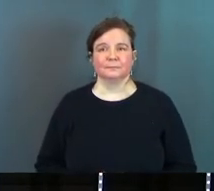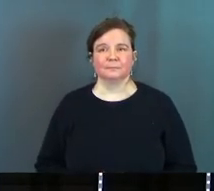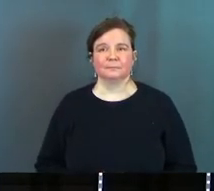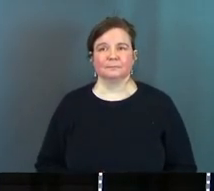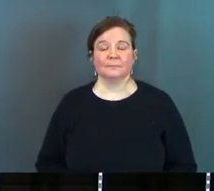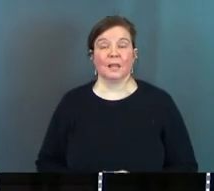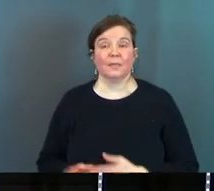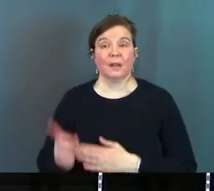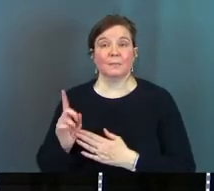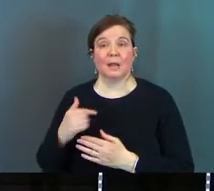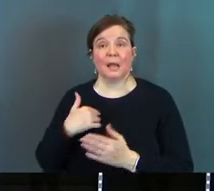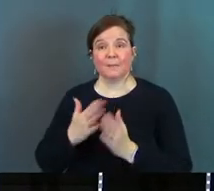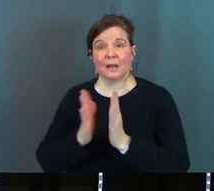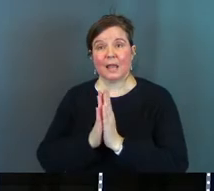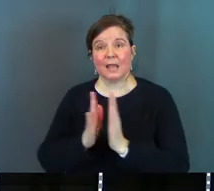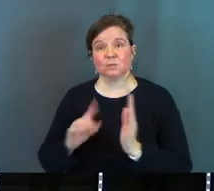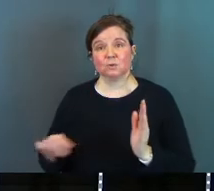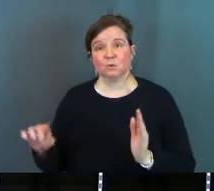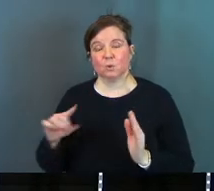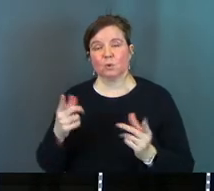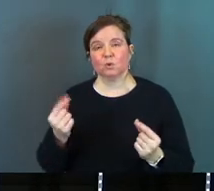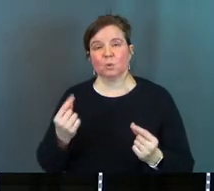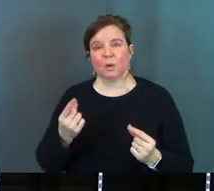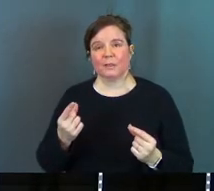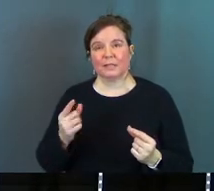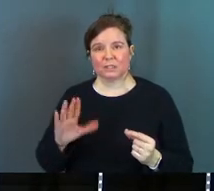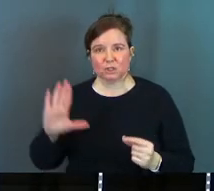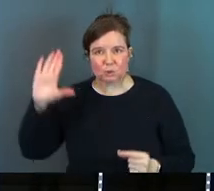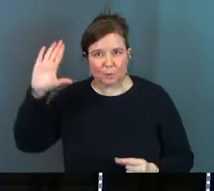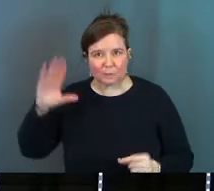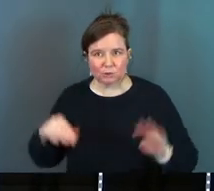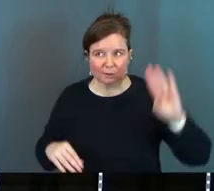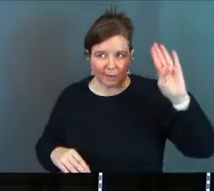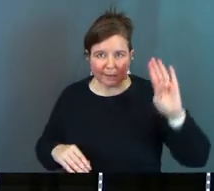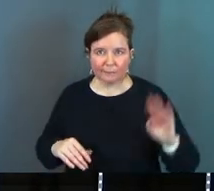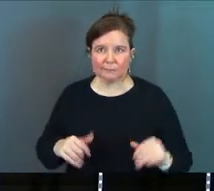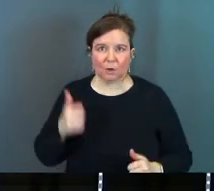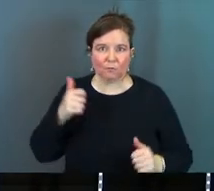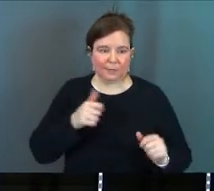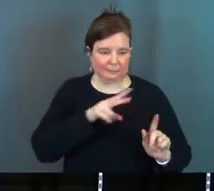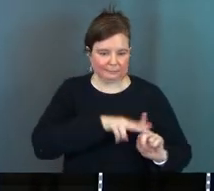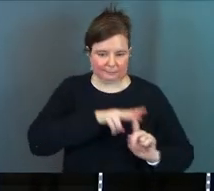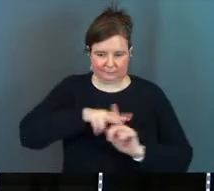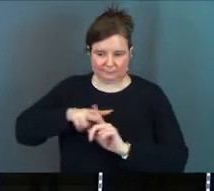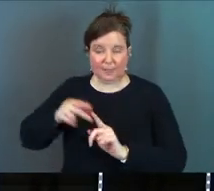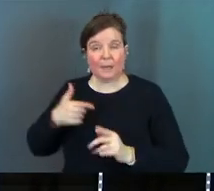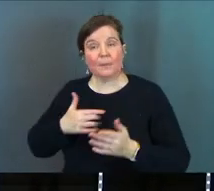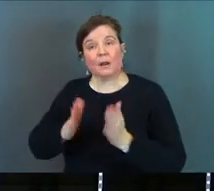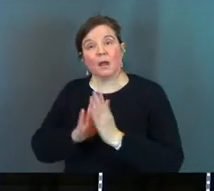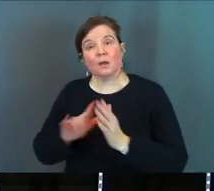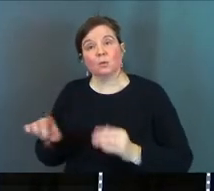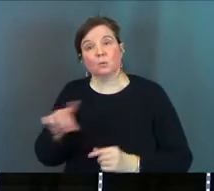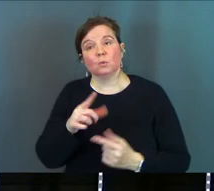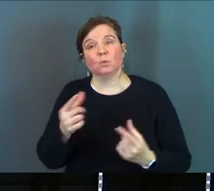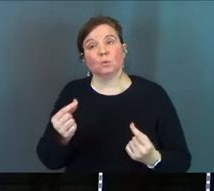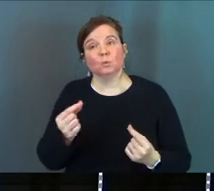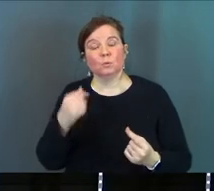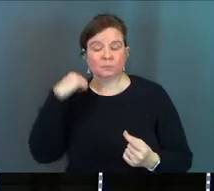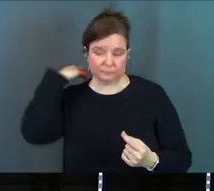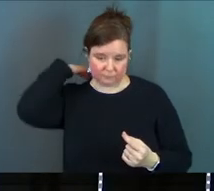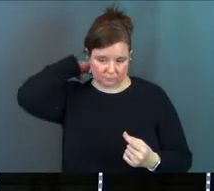and in just a minute I'm going to ask you to we're going to do one of these raise your hands things and I'm going to ask you to